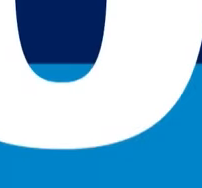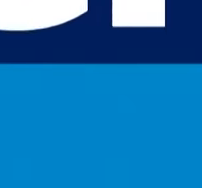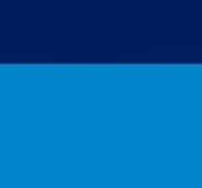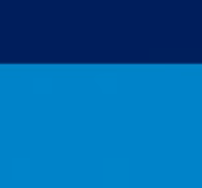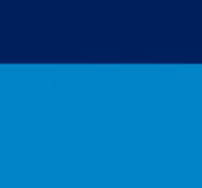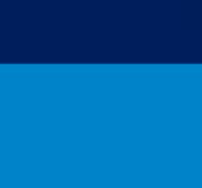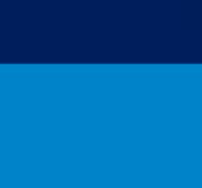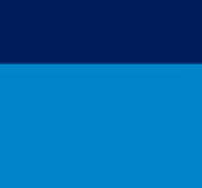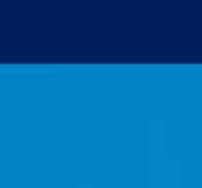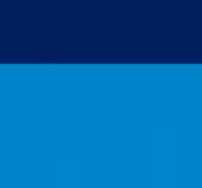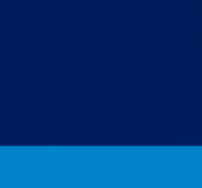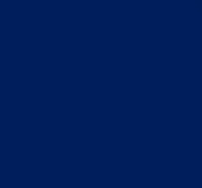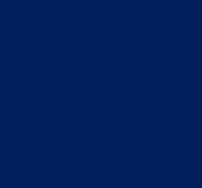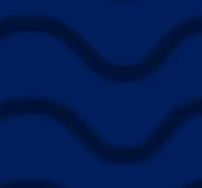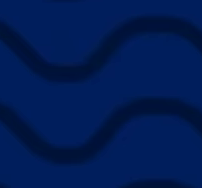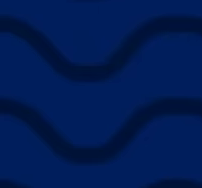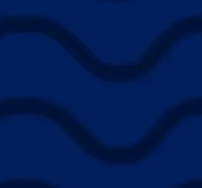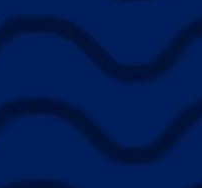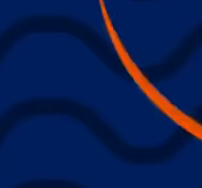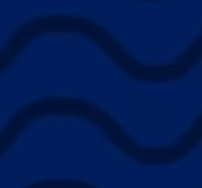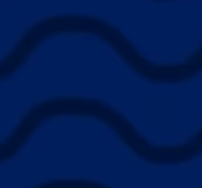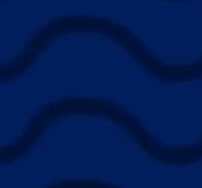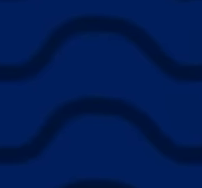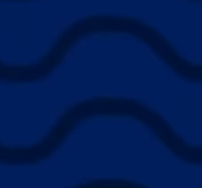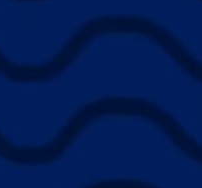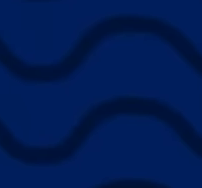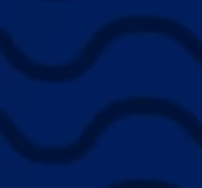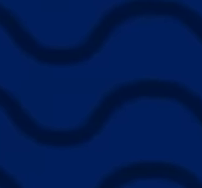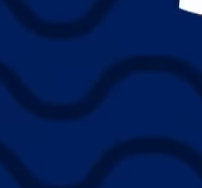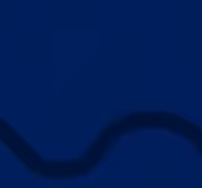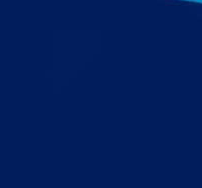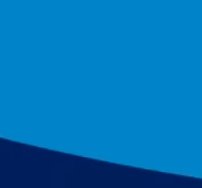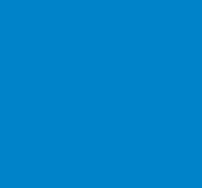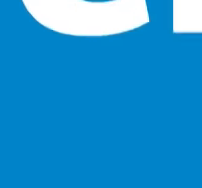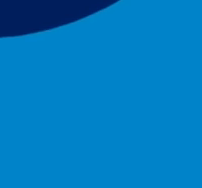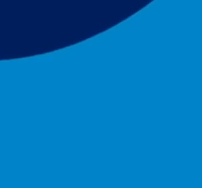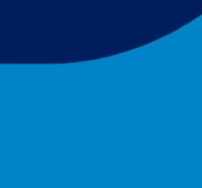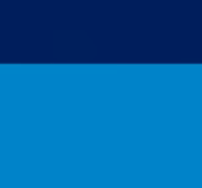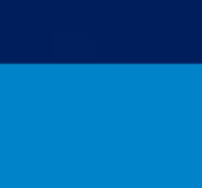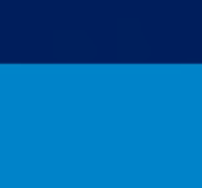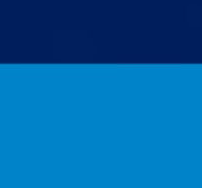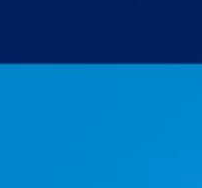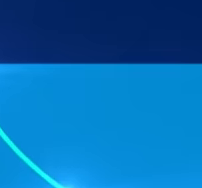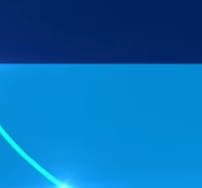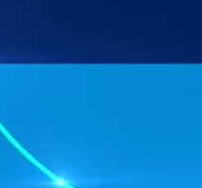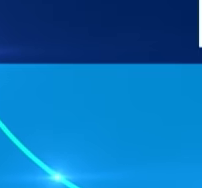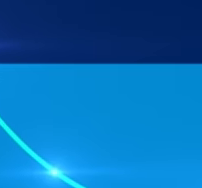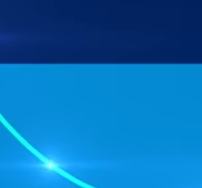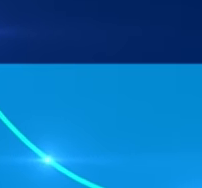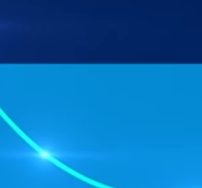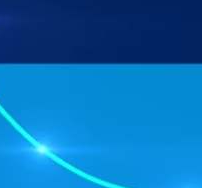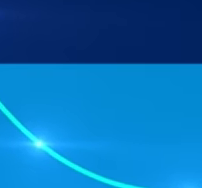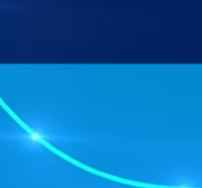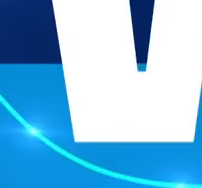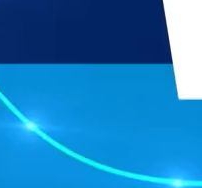deck and groceries. This Christmas, blue treats and you'll rise. Sign up for an everything plan or pay your bill in full for